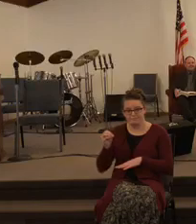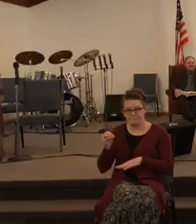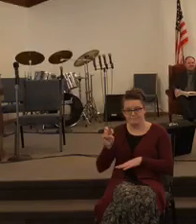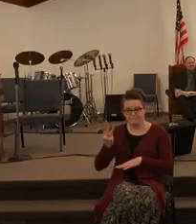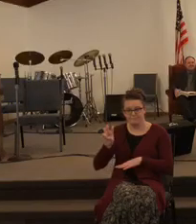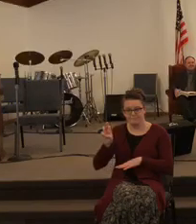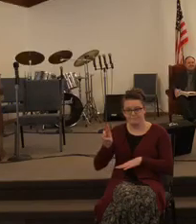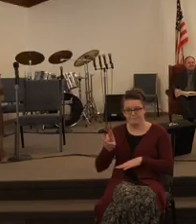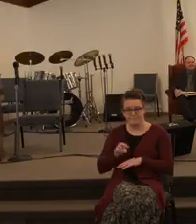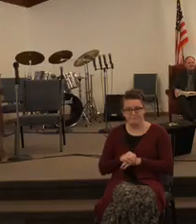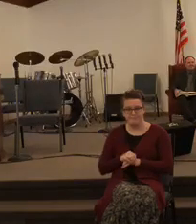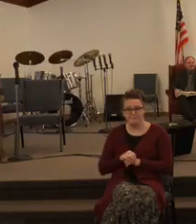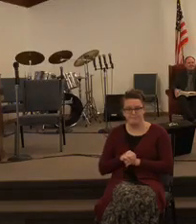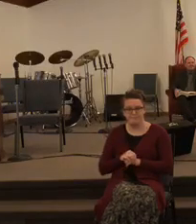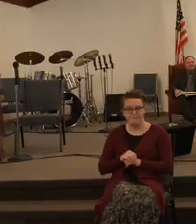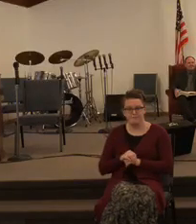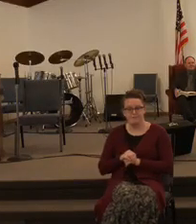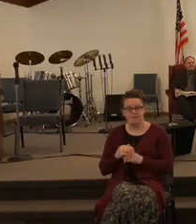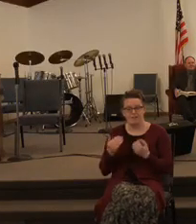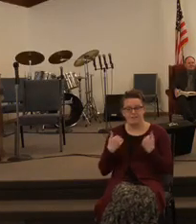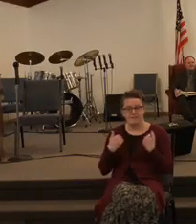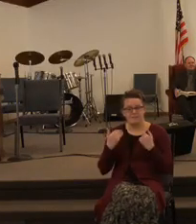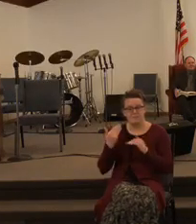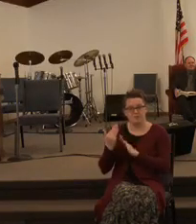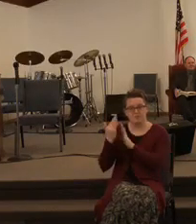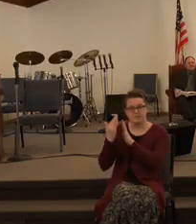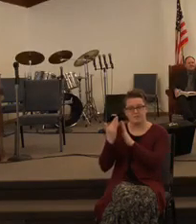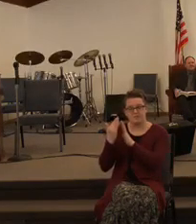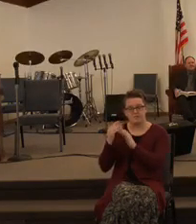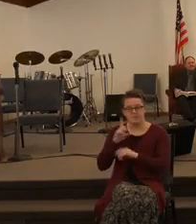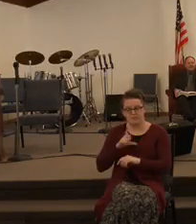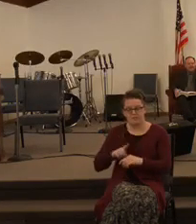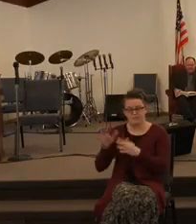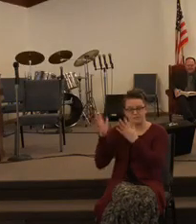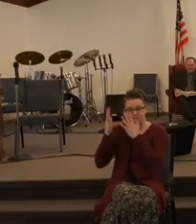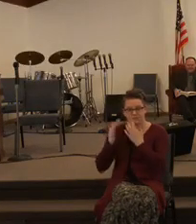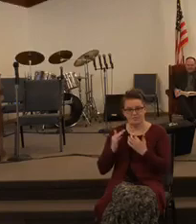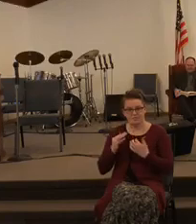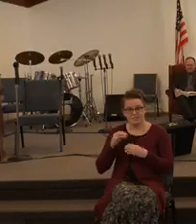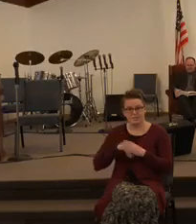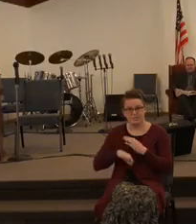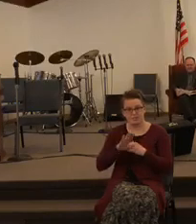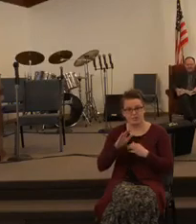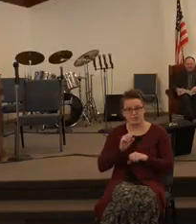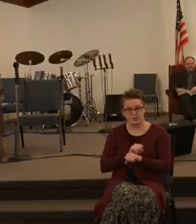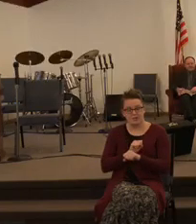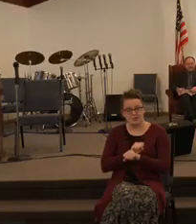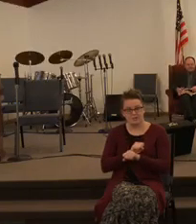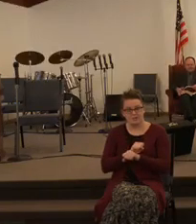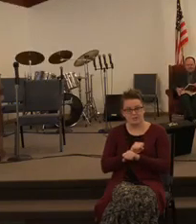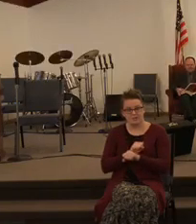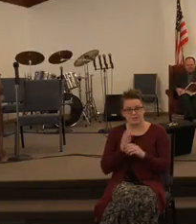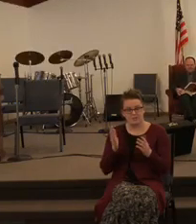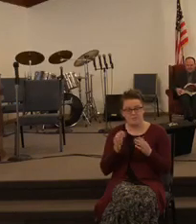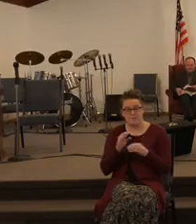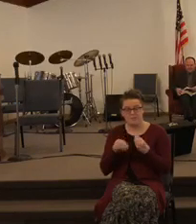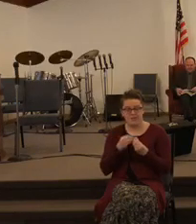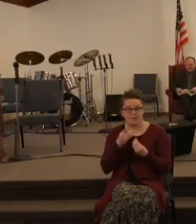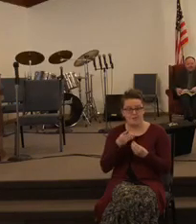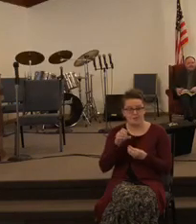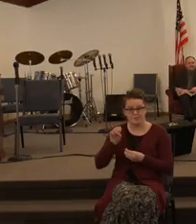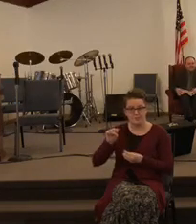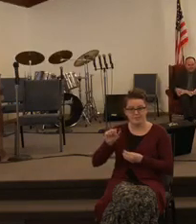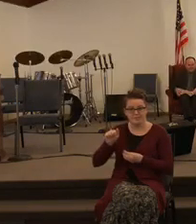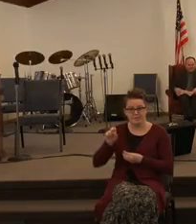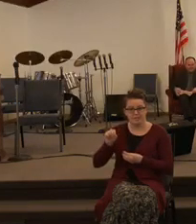can have the presence of the Lord come down on you while you're in your workplace whenever you sanctify yourself